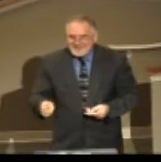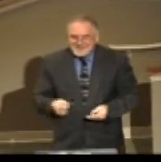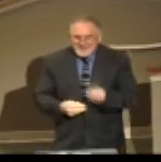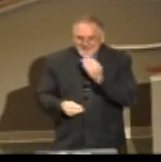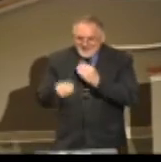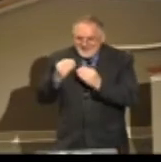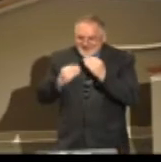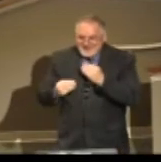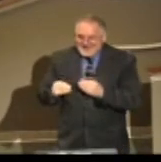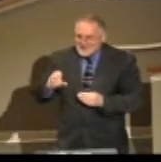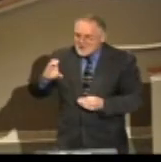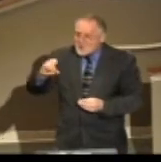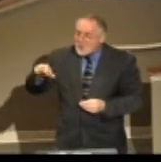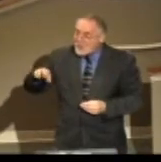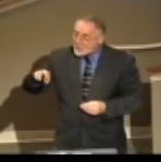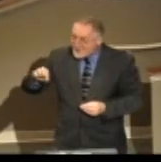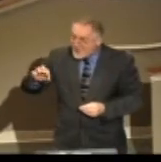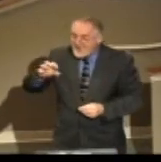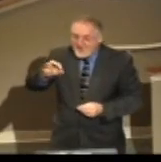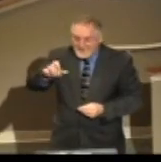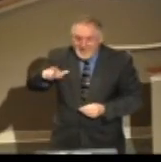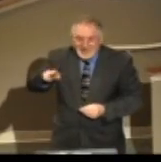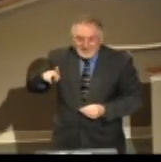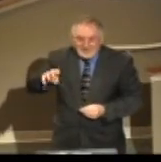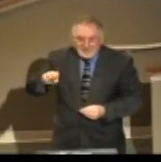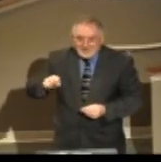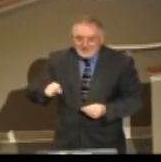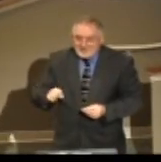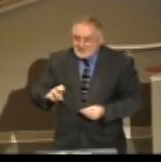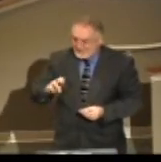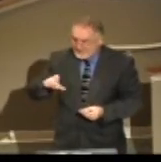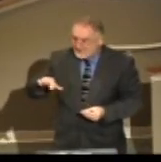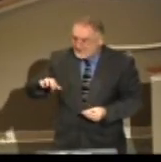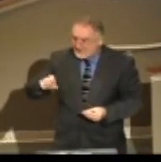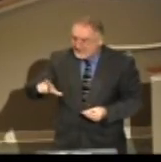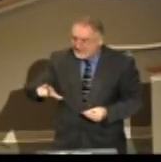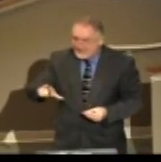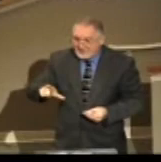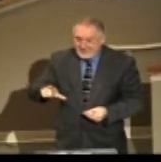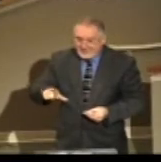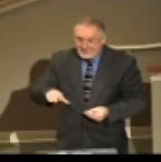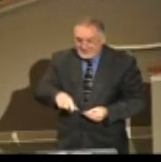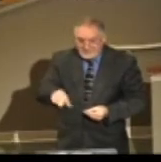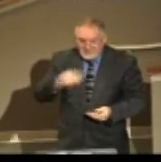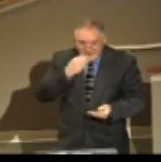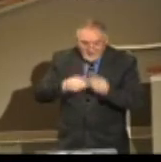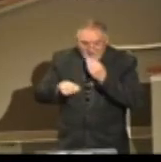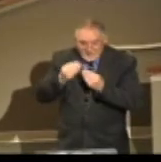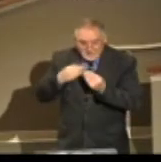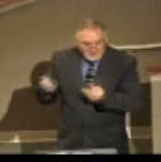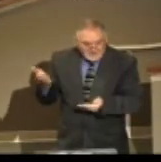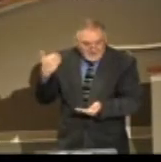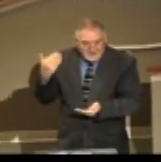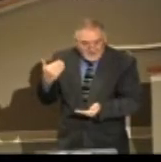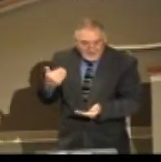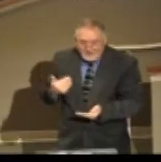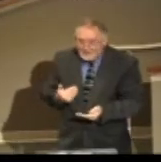cornflakes in your life? Cornflakes. Eaten cornflakes. All right. And cornflakes. Did you know that years ago,